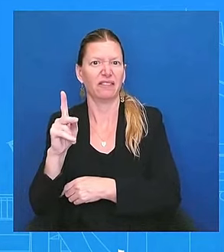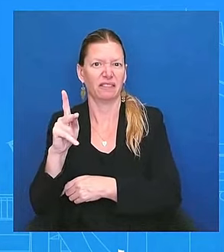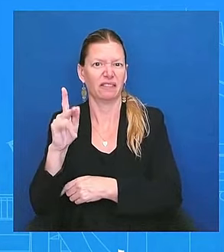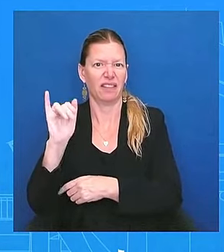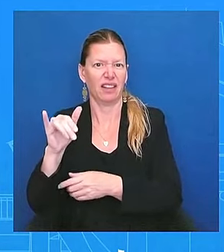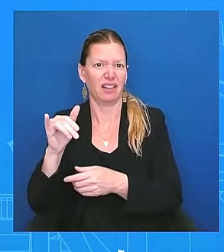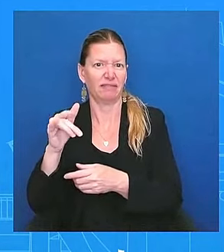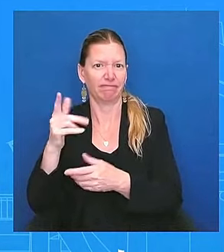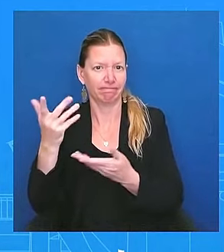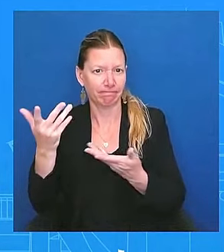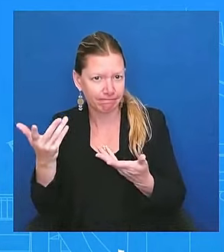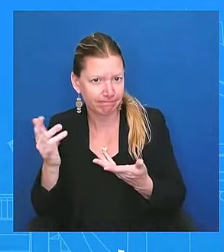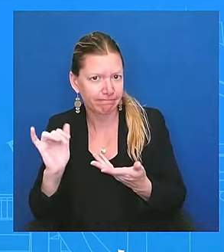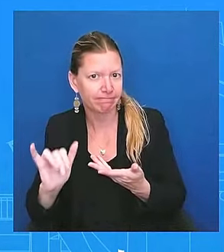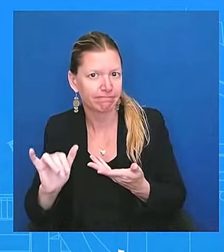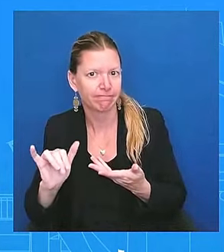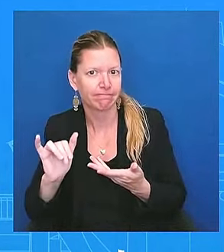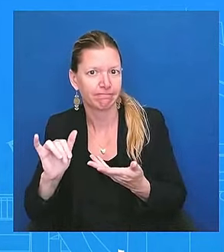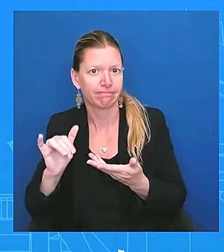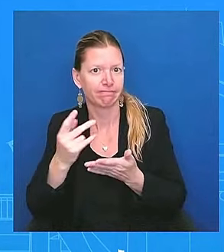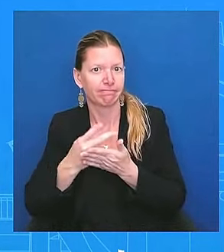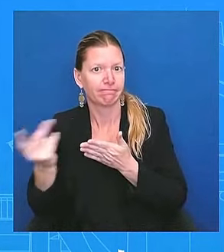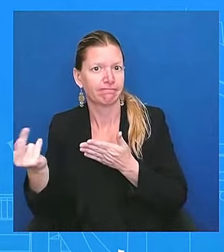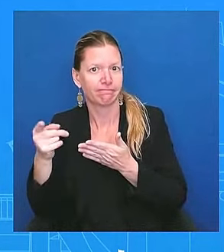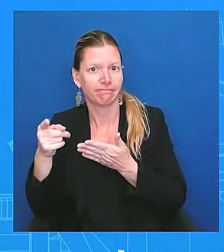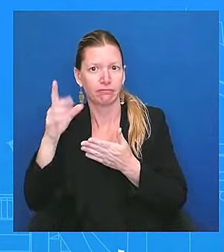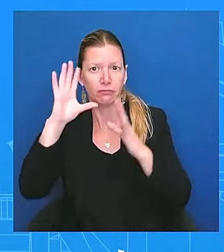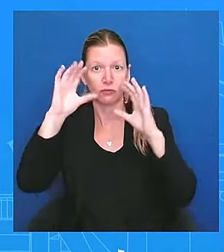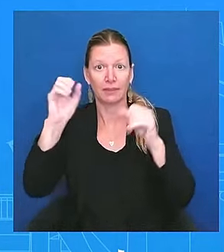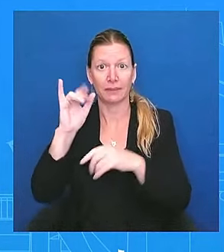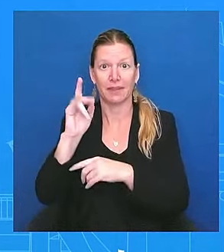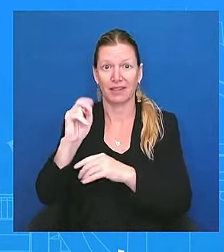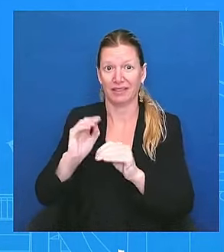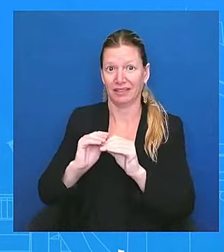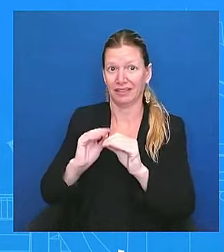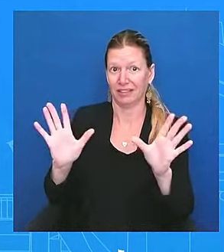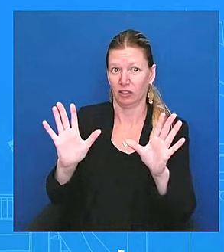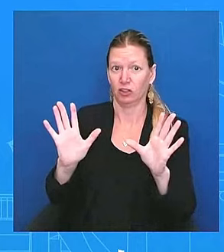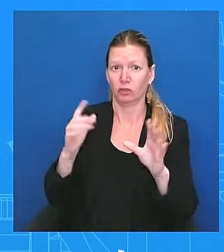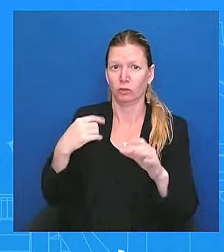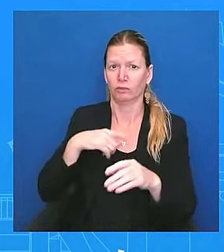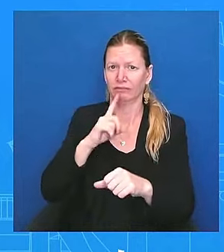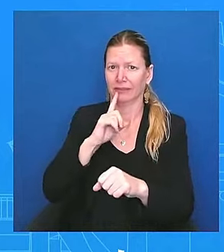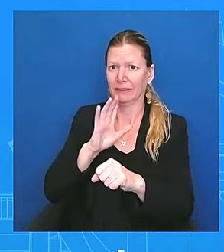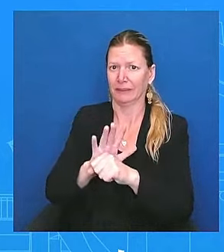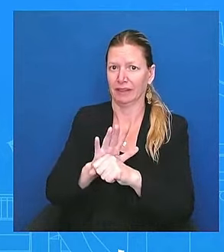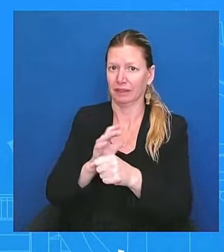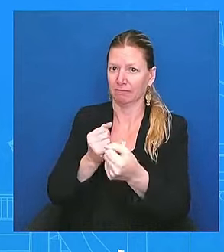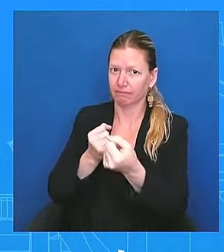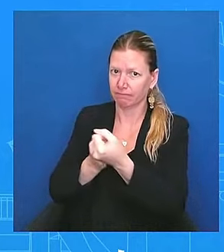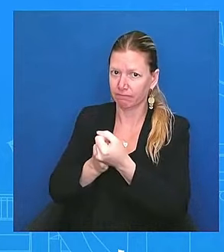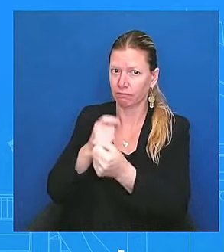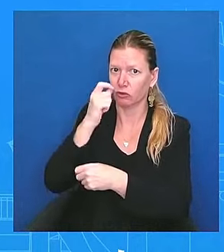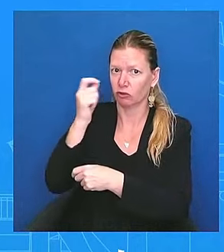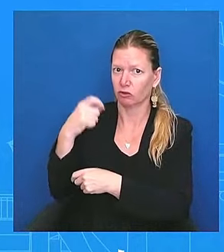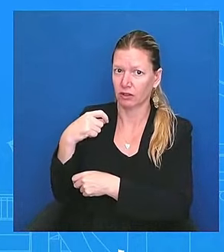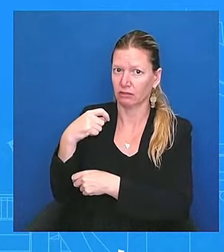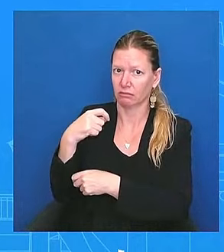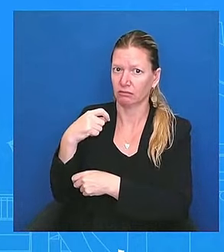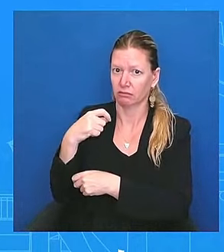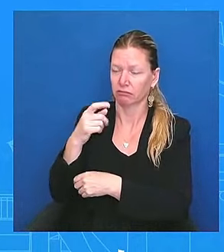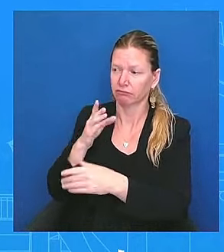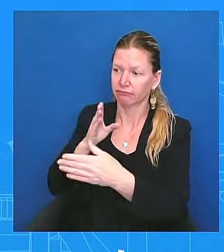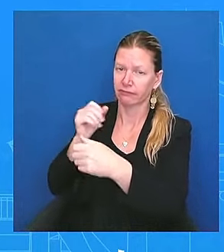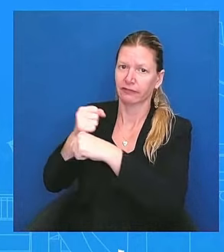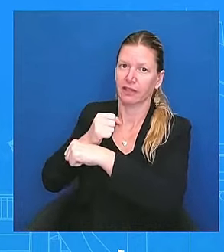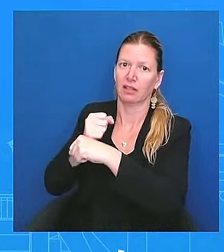with Ukraine until they prevail against Russian aggression. So I want to share a bit of additional updates before